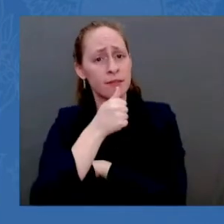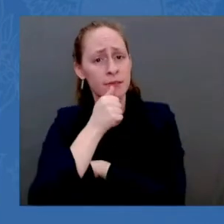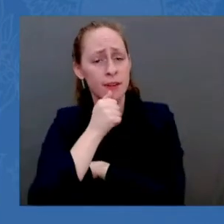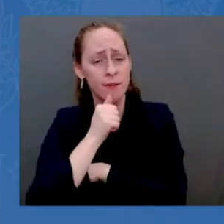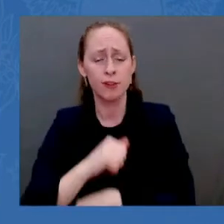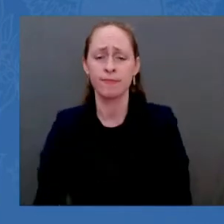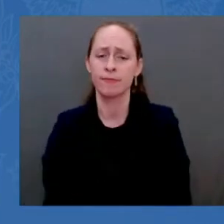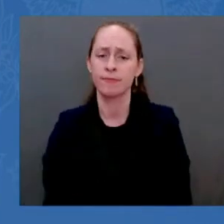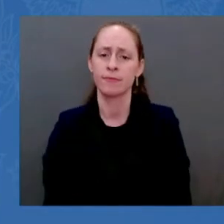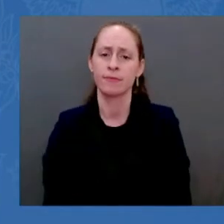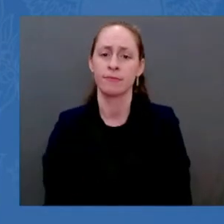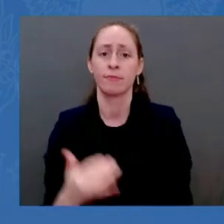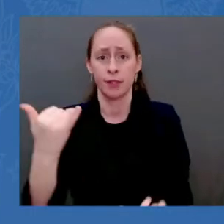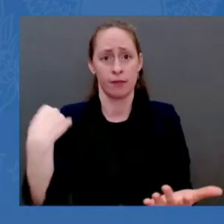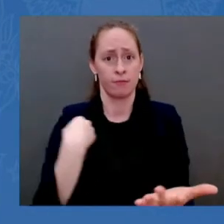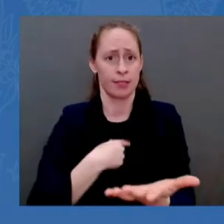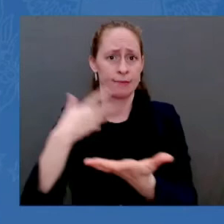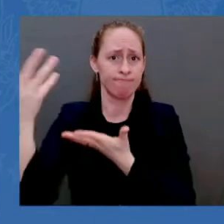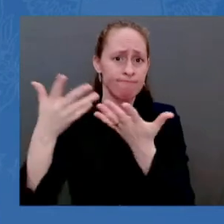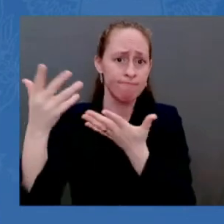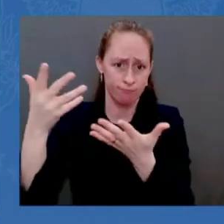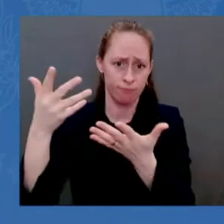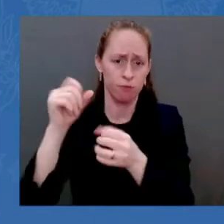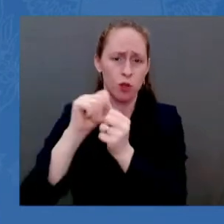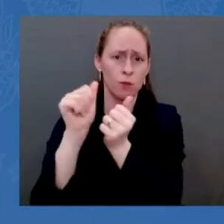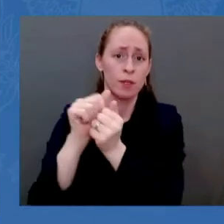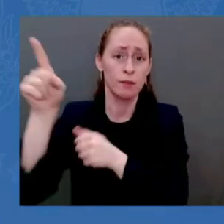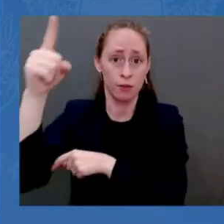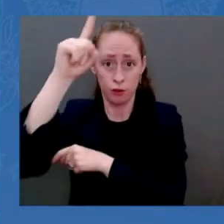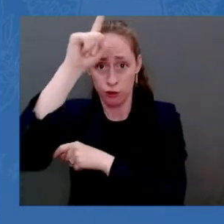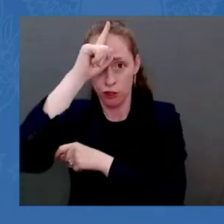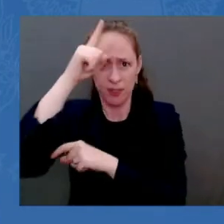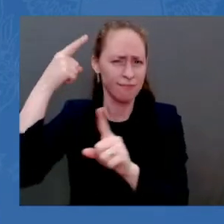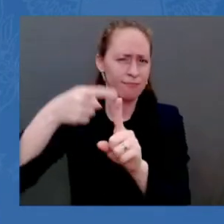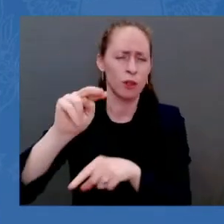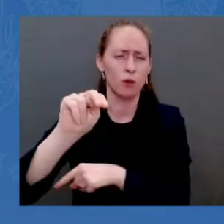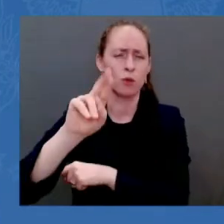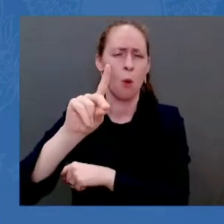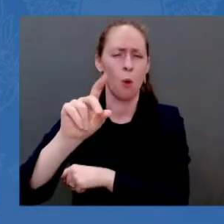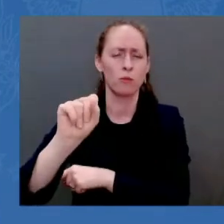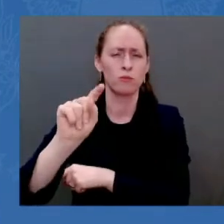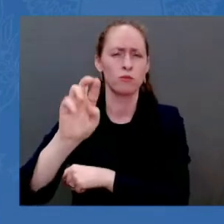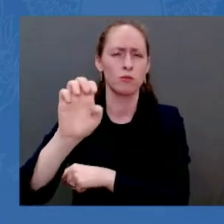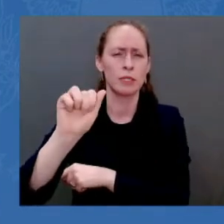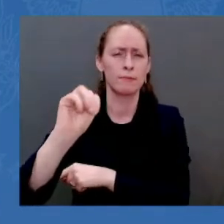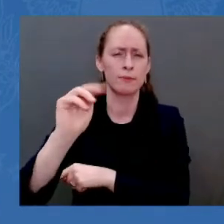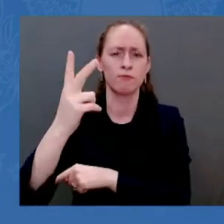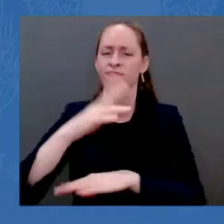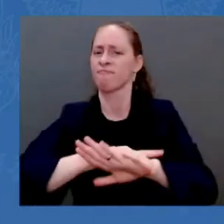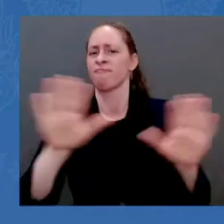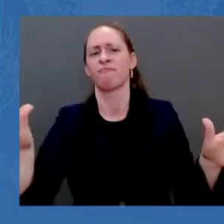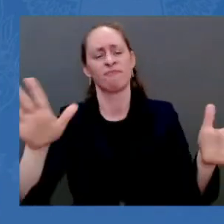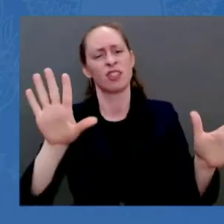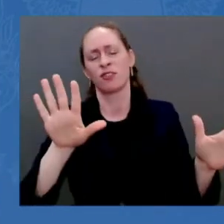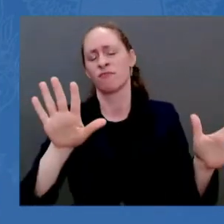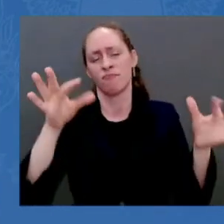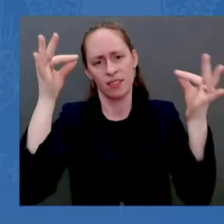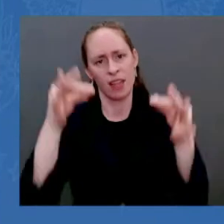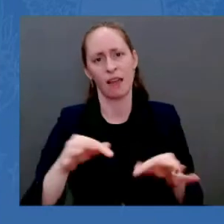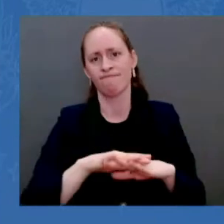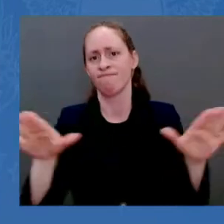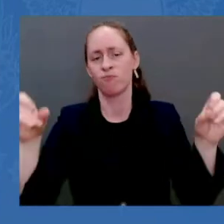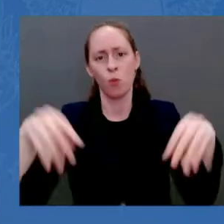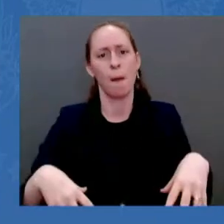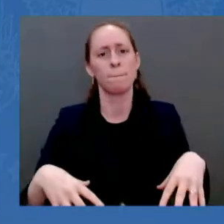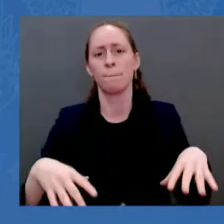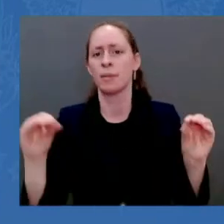As Russia contemplates its next move, we have our next move prepared as well. Russia will pay an even steeper price if it continues